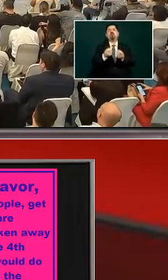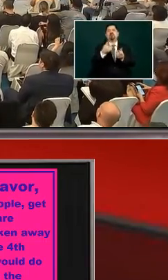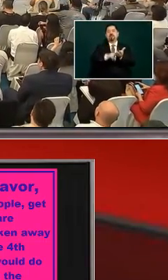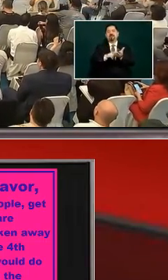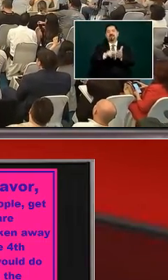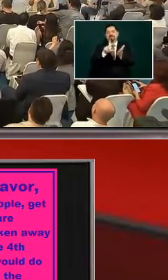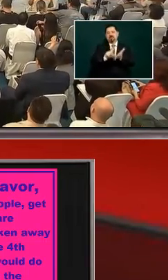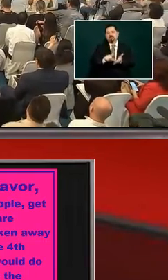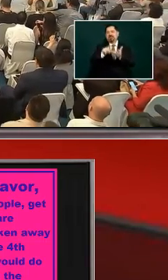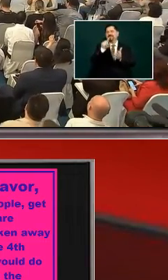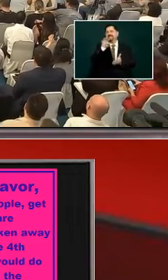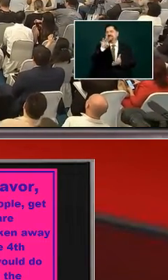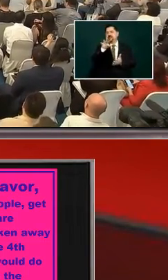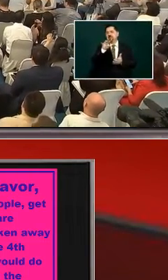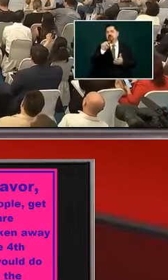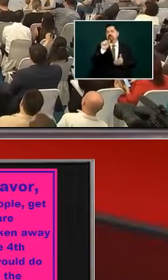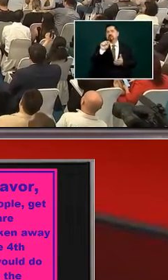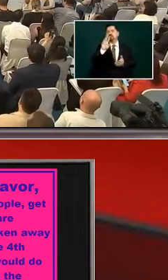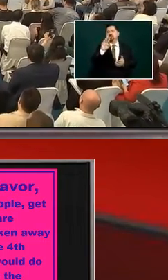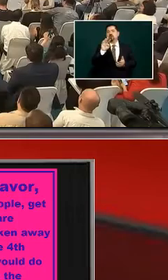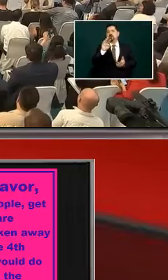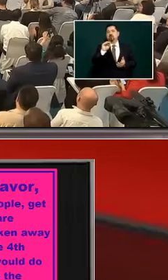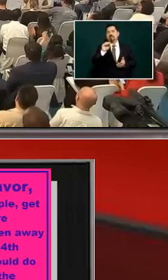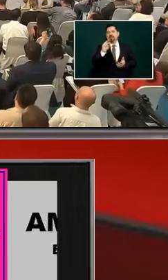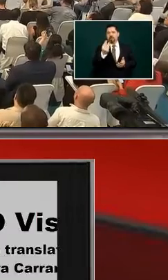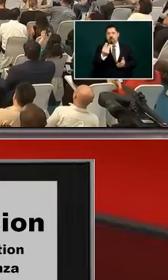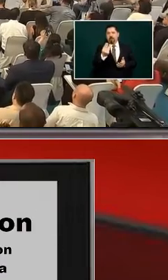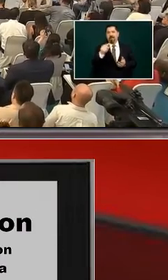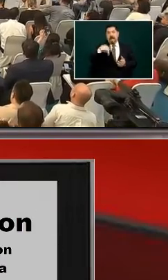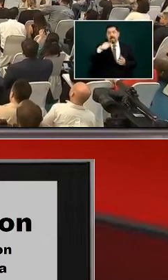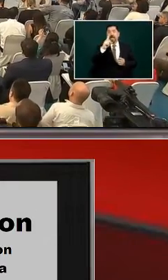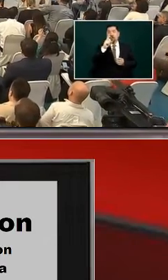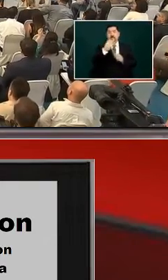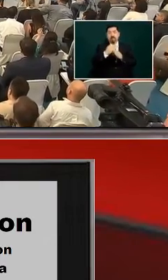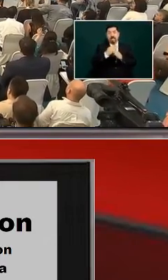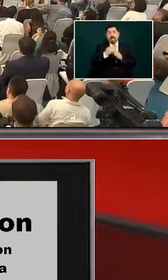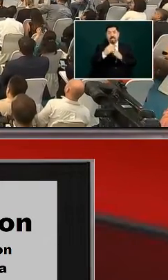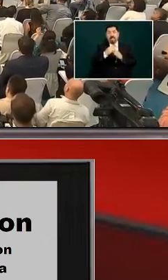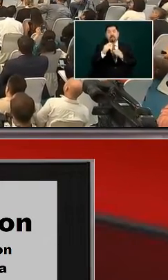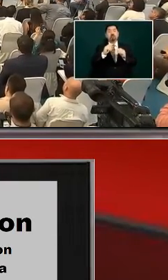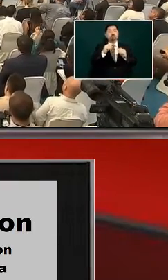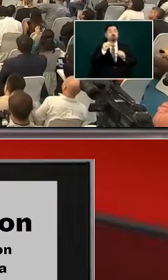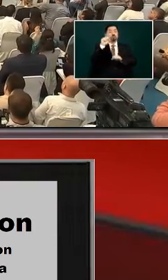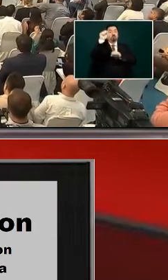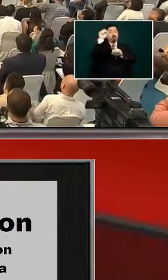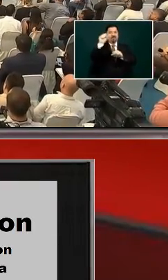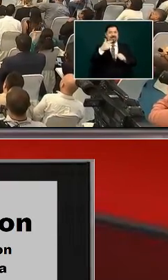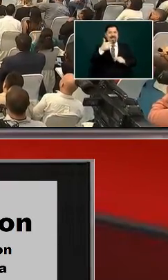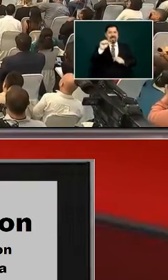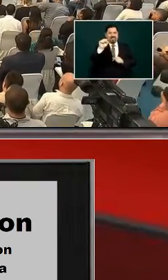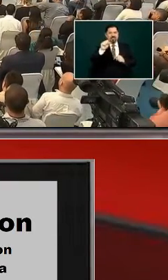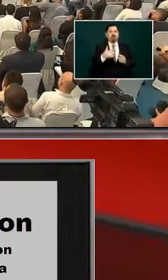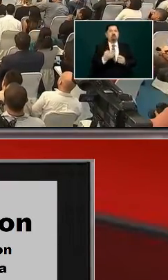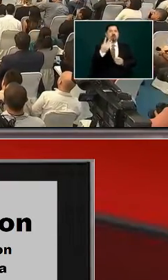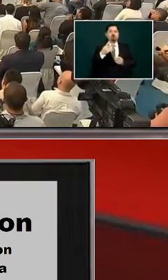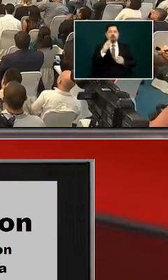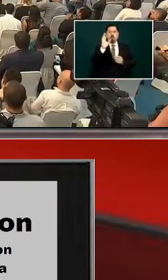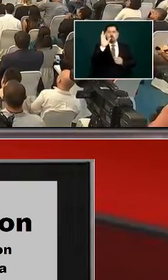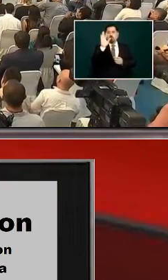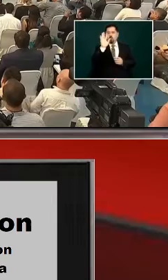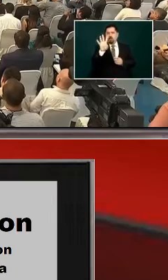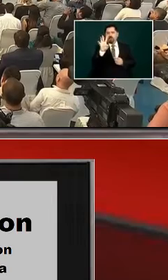19 super gas 4